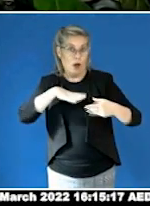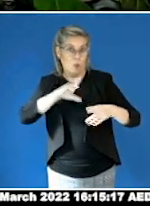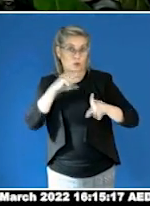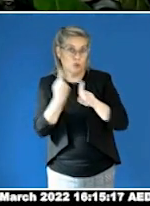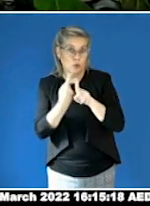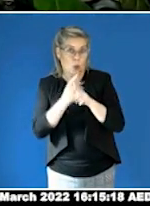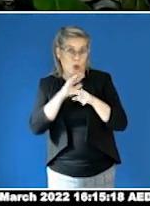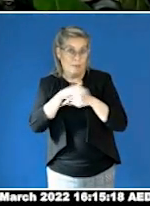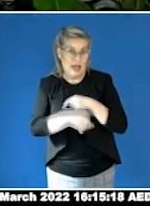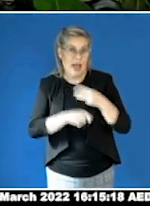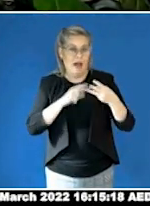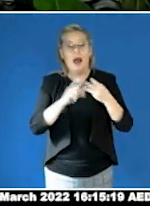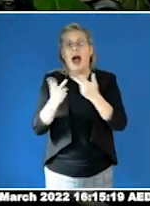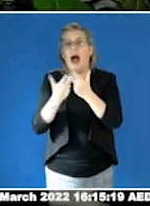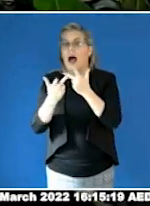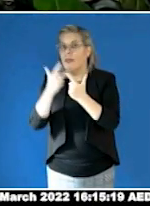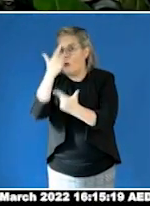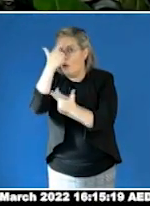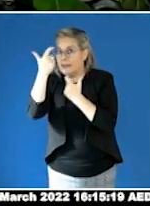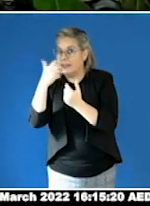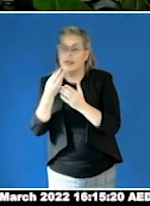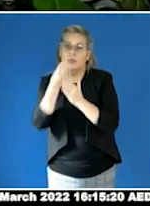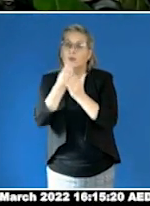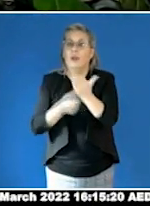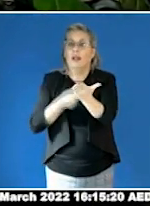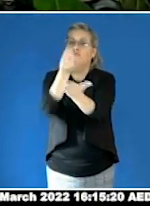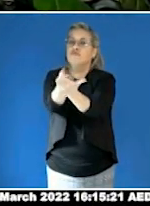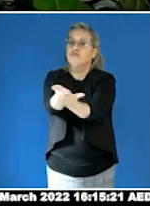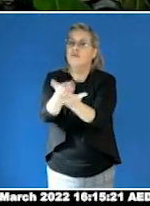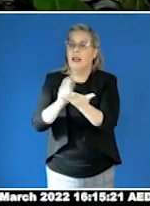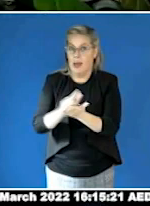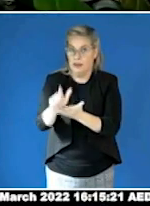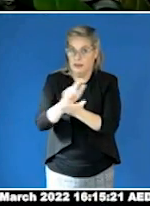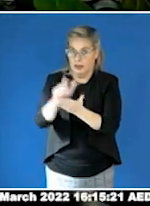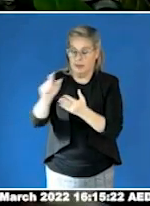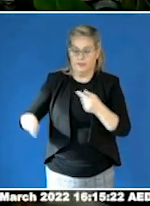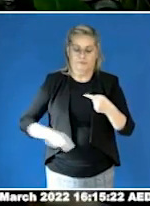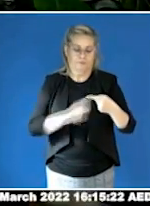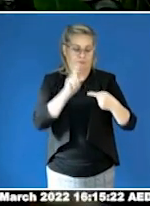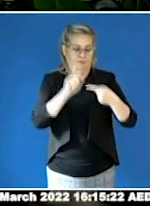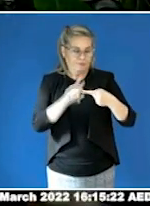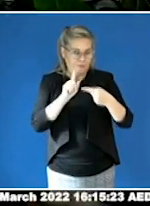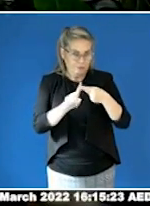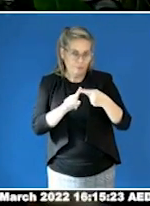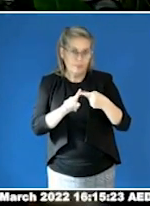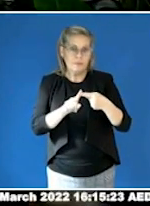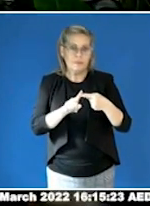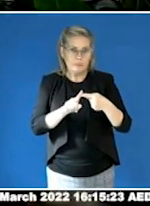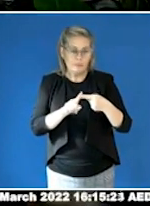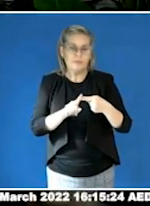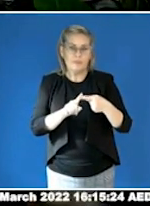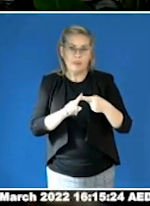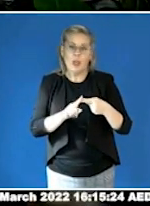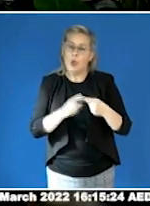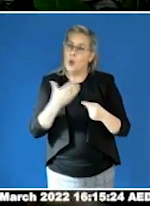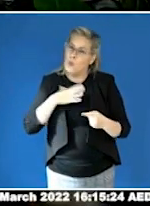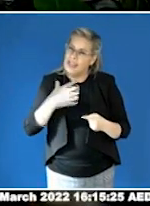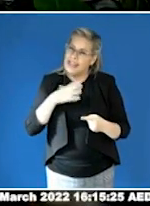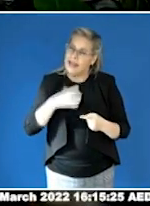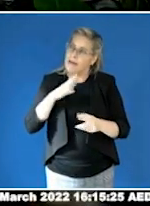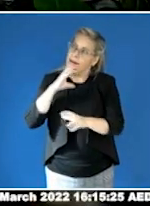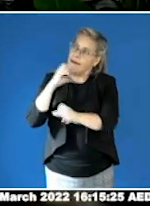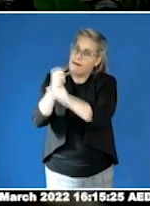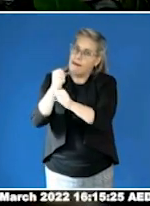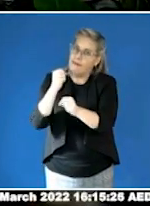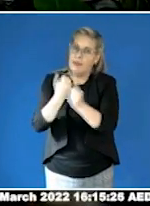first recommendation we've got is that we do need to see commitment to fund, develop and deliver a wide range of